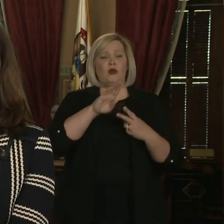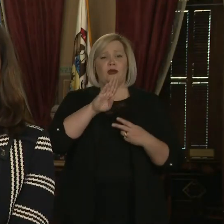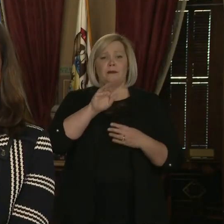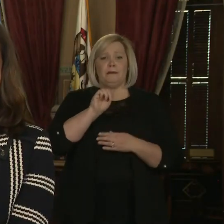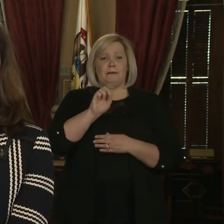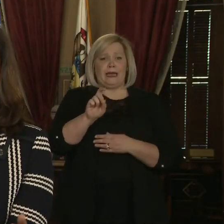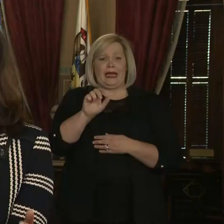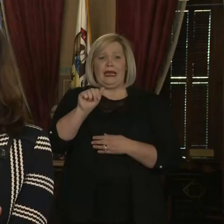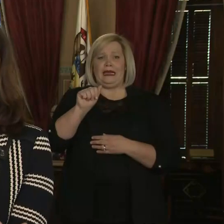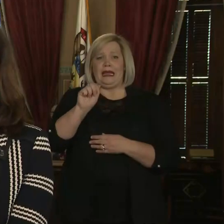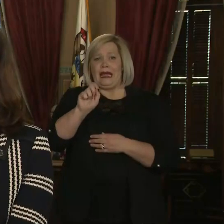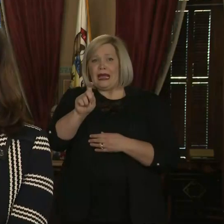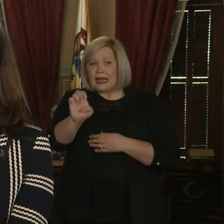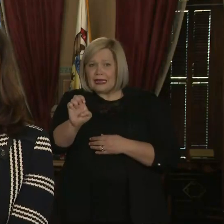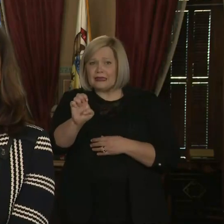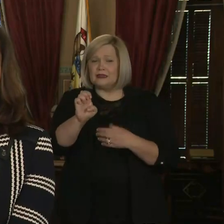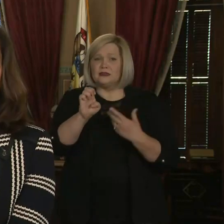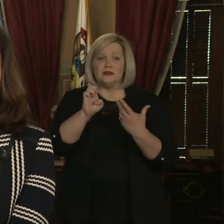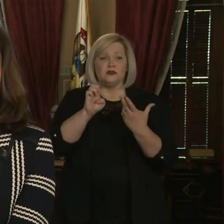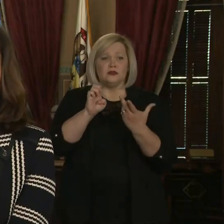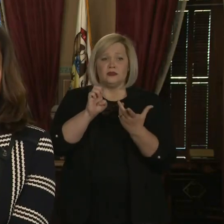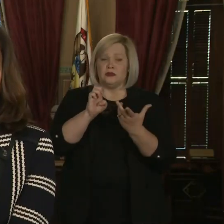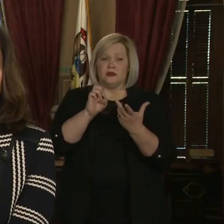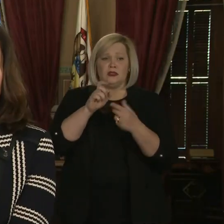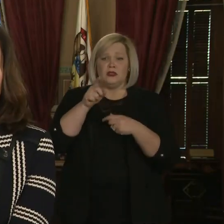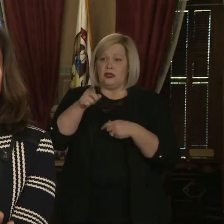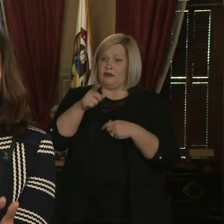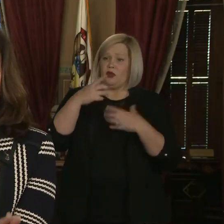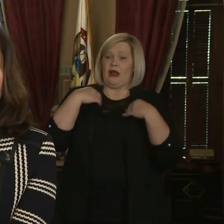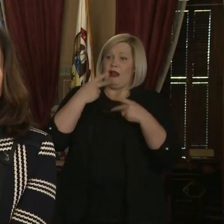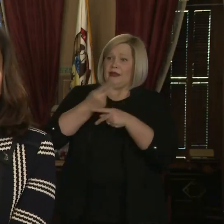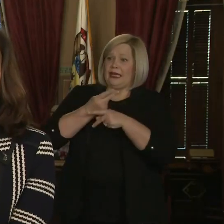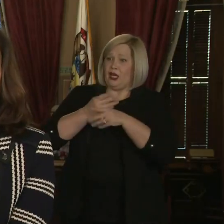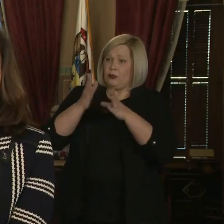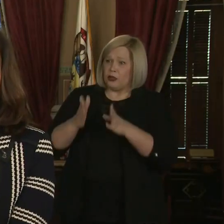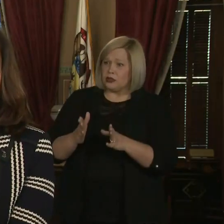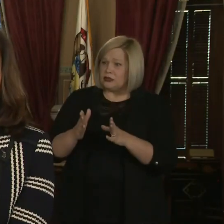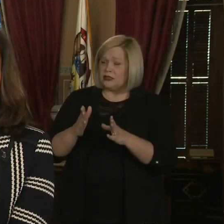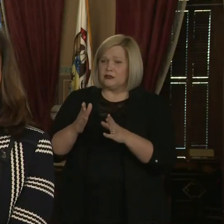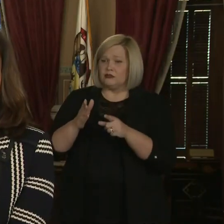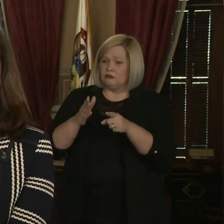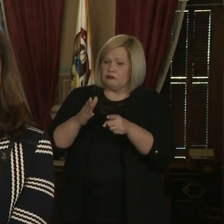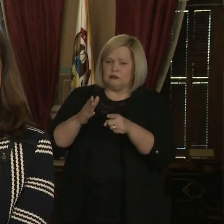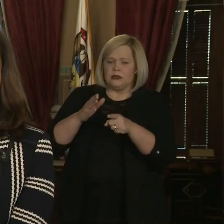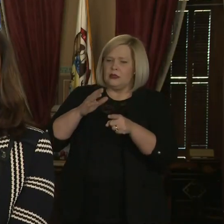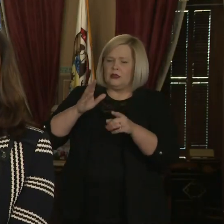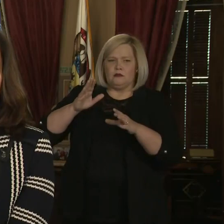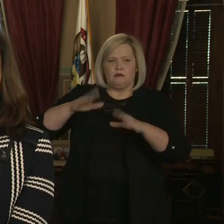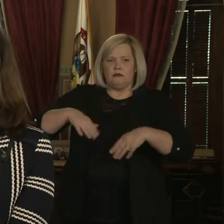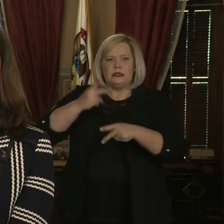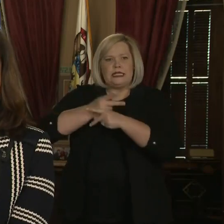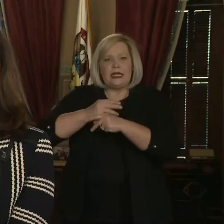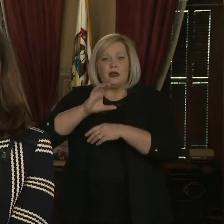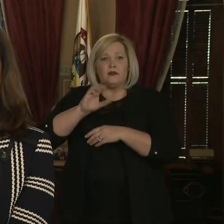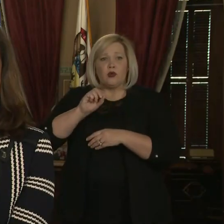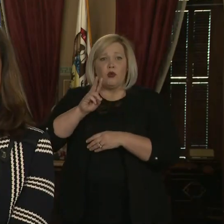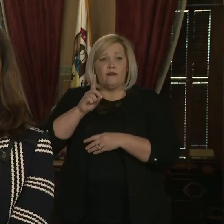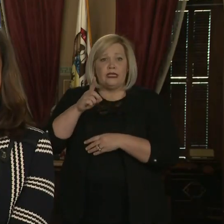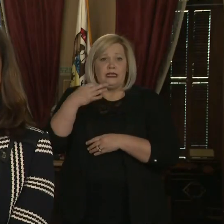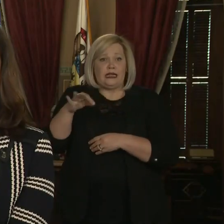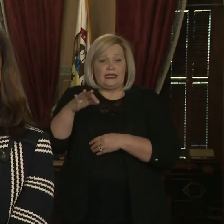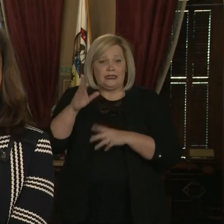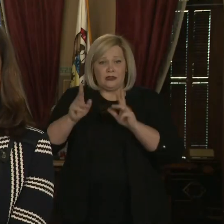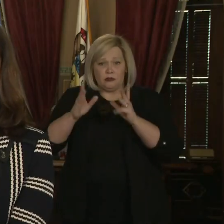provider who's not busy taking care of COVID-19 patients but you want to help, we are asking